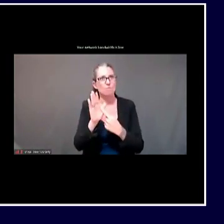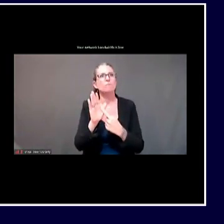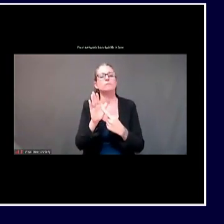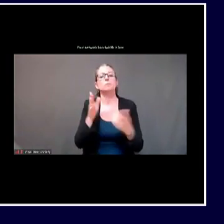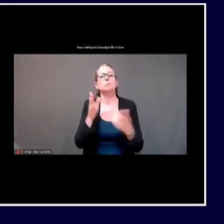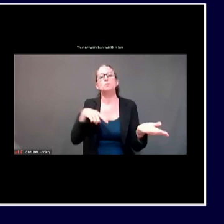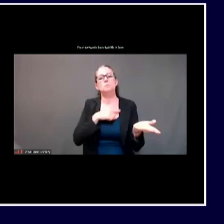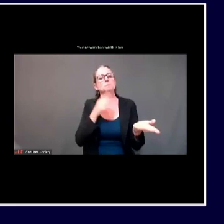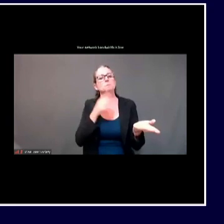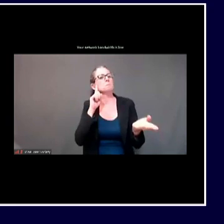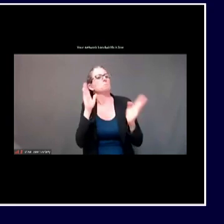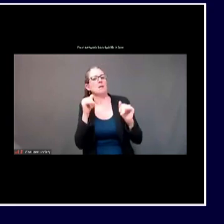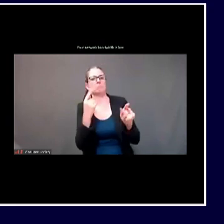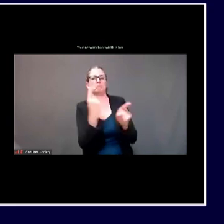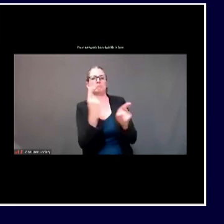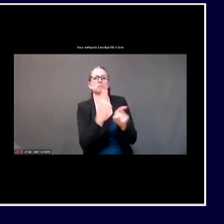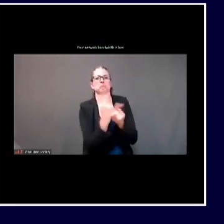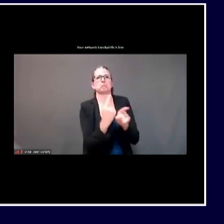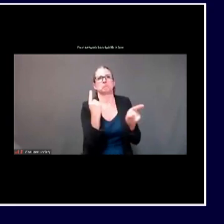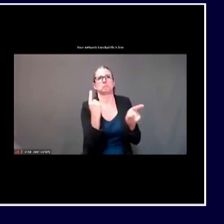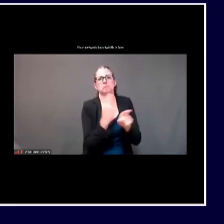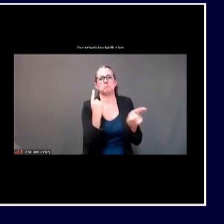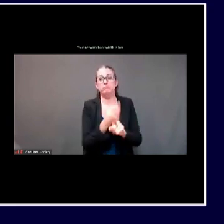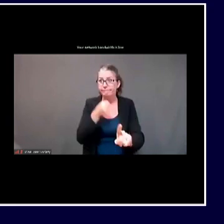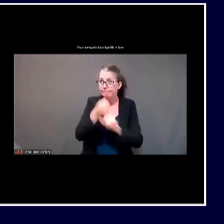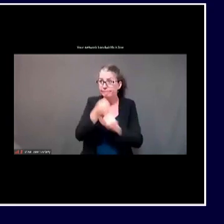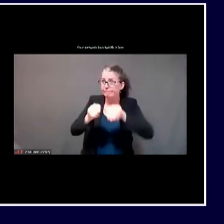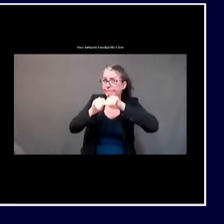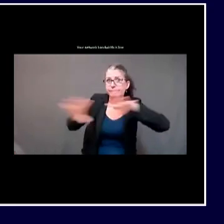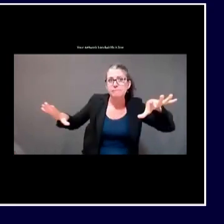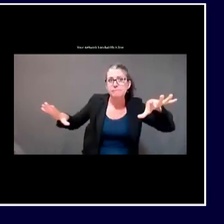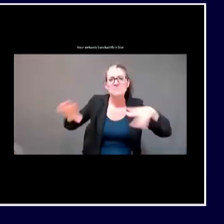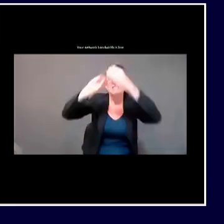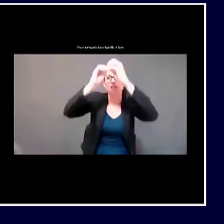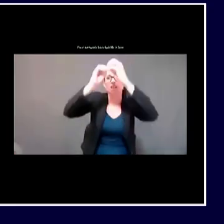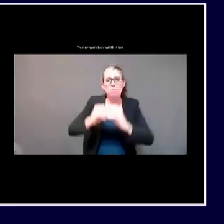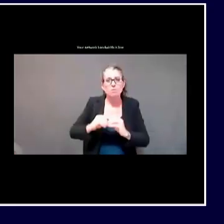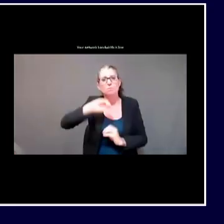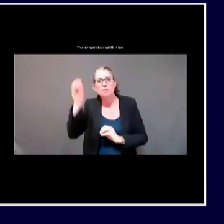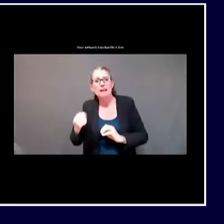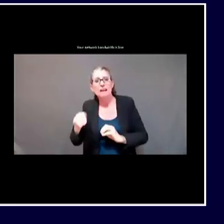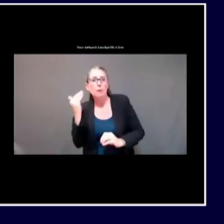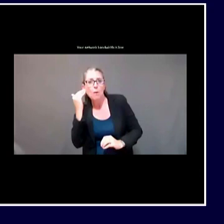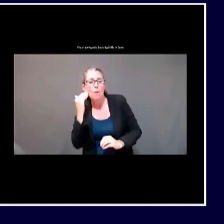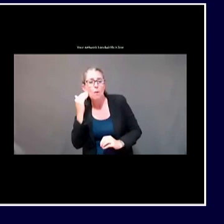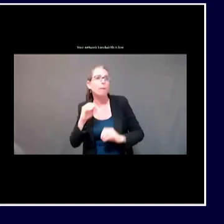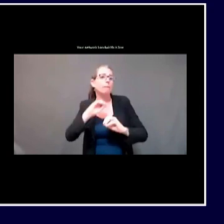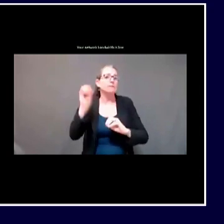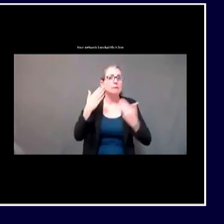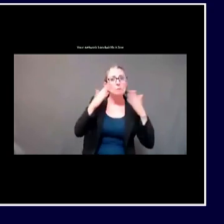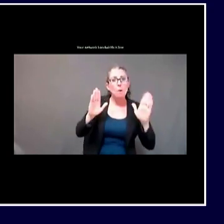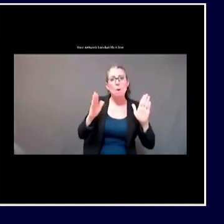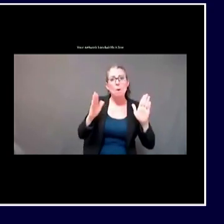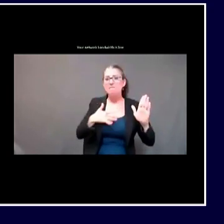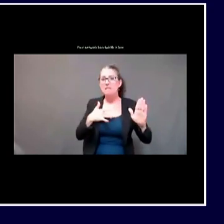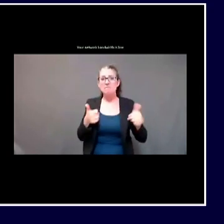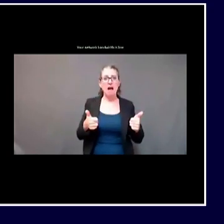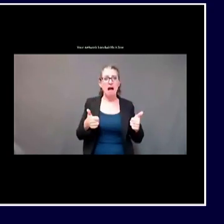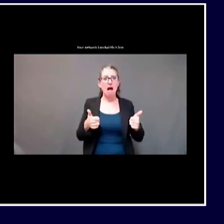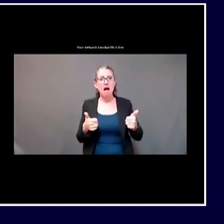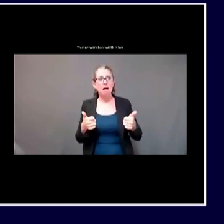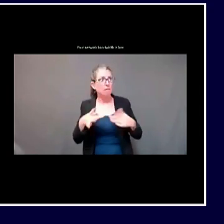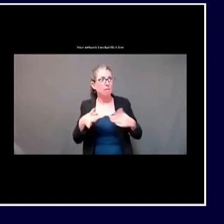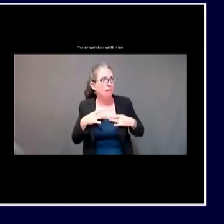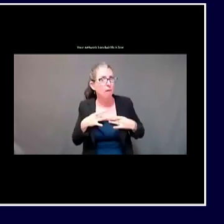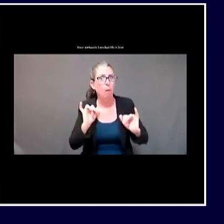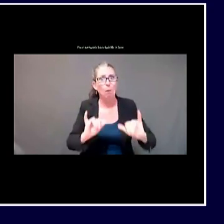individuals who are symptomatic first and then as we conduct more and more testing, we learn of individuals who are positive who have